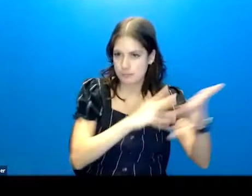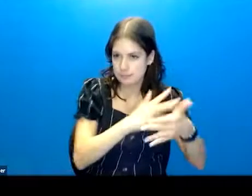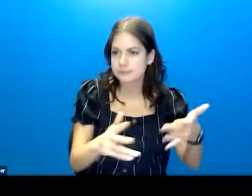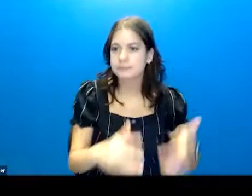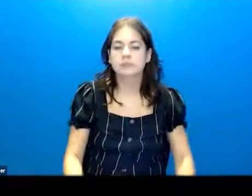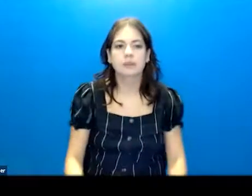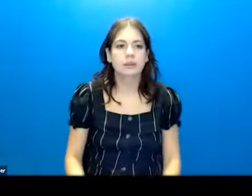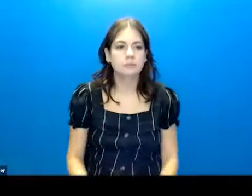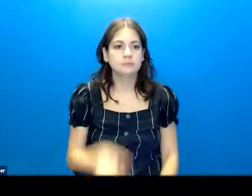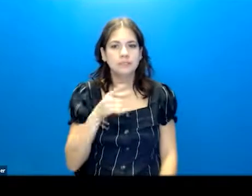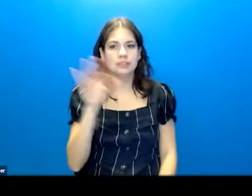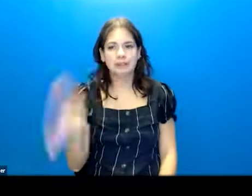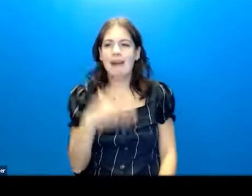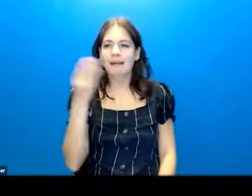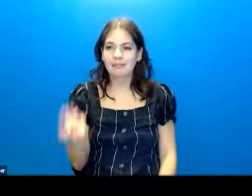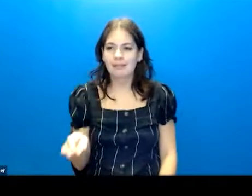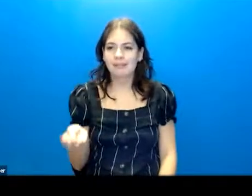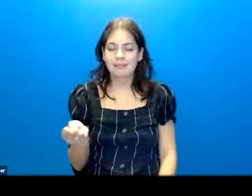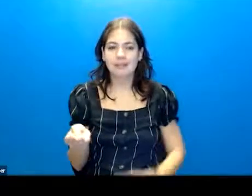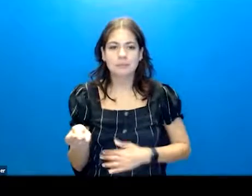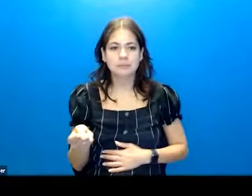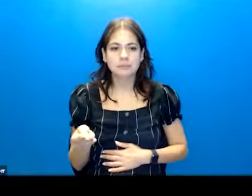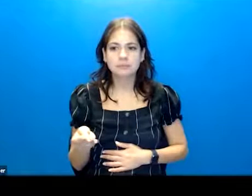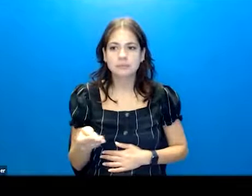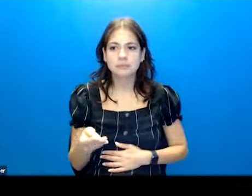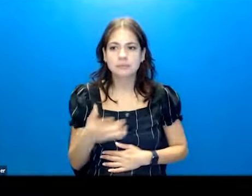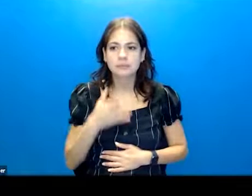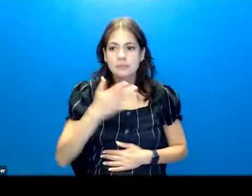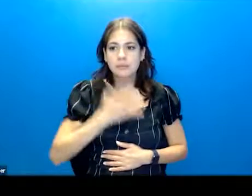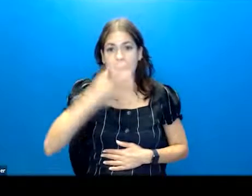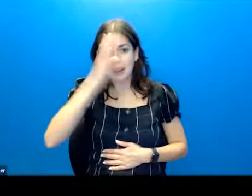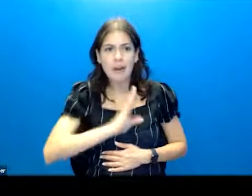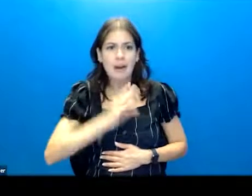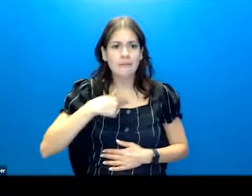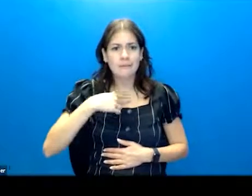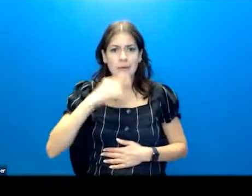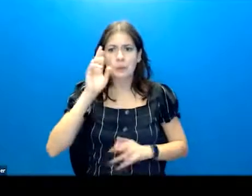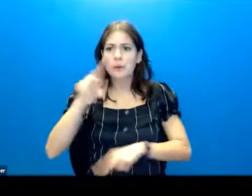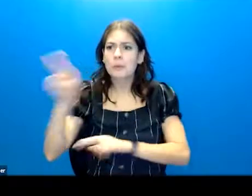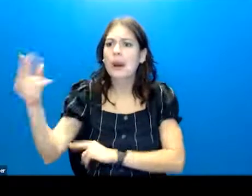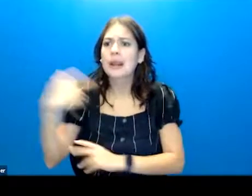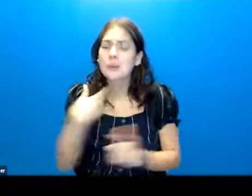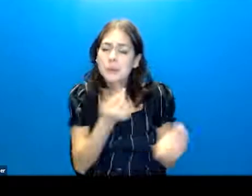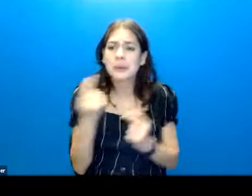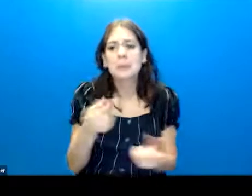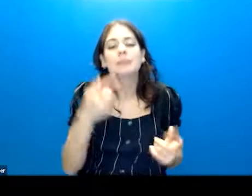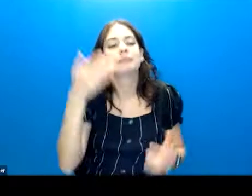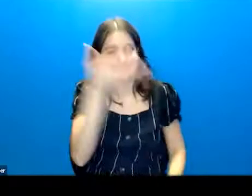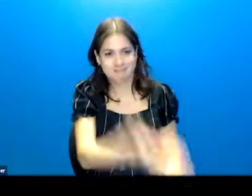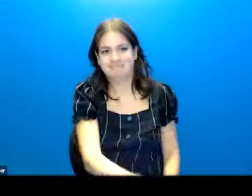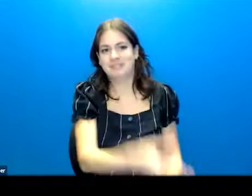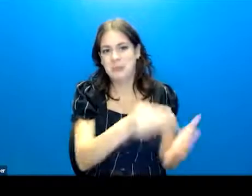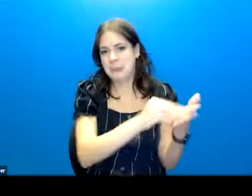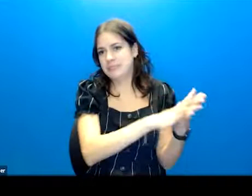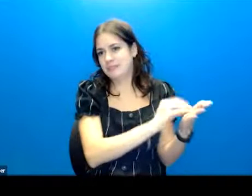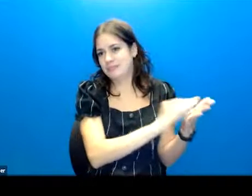Okay. Here's the backside. And again, this is a, oh my gosh, they're reporting stuff. What am I going do? Here it is. It's written out